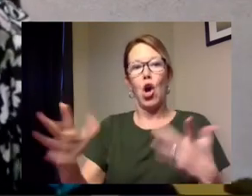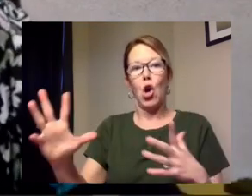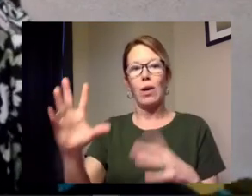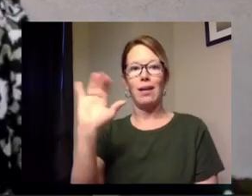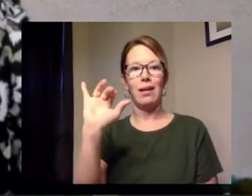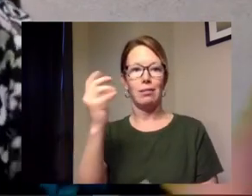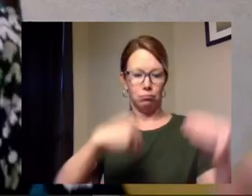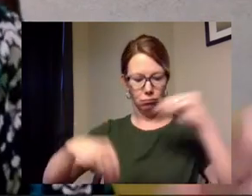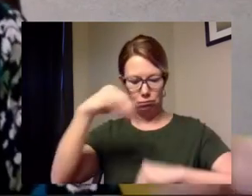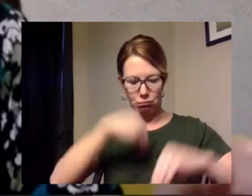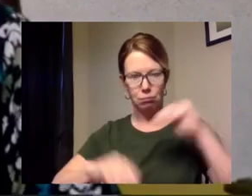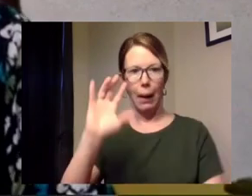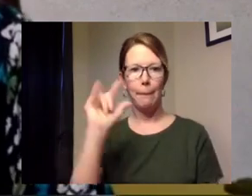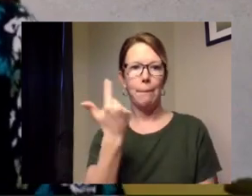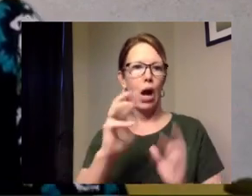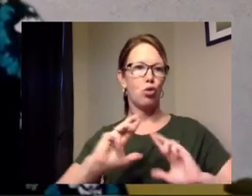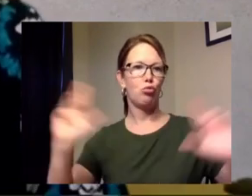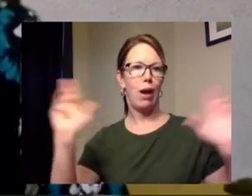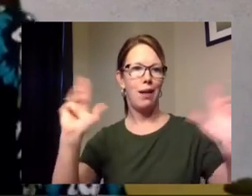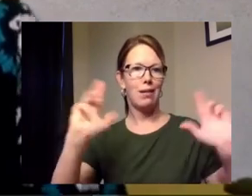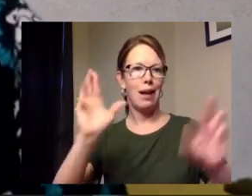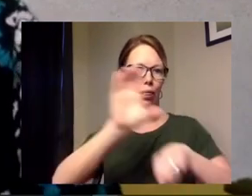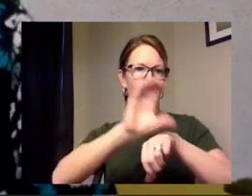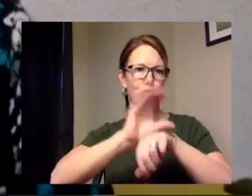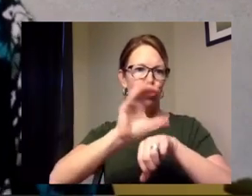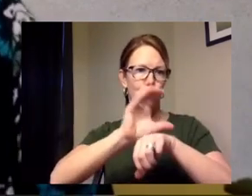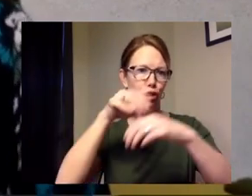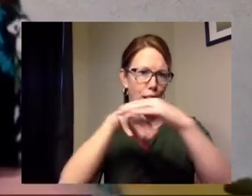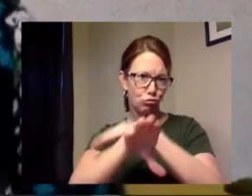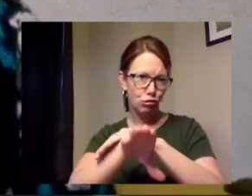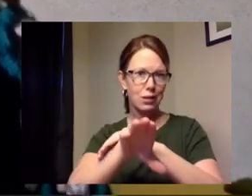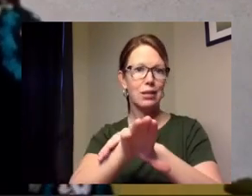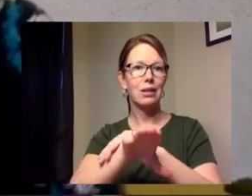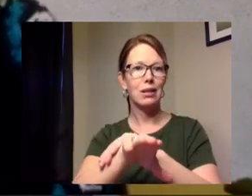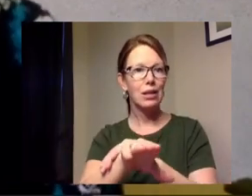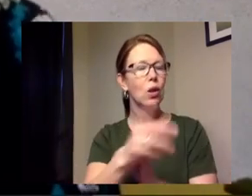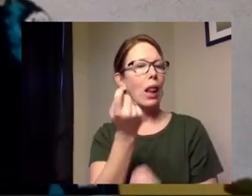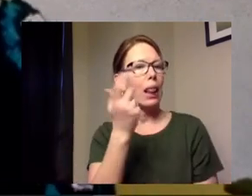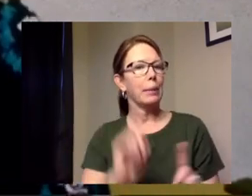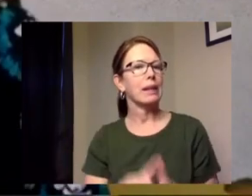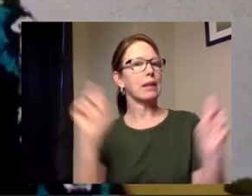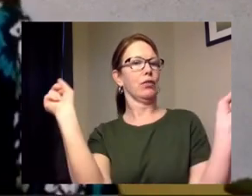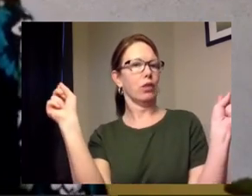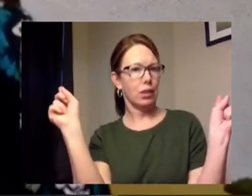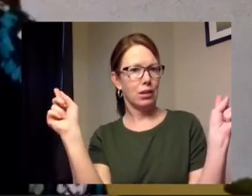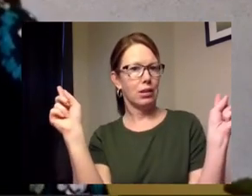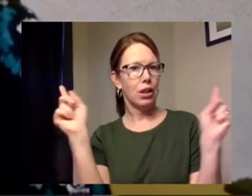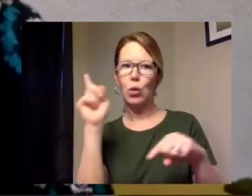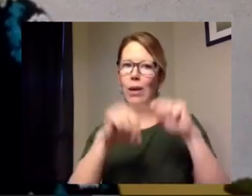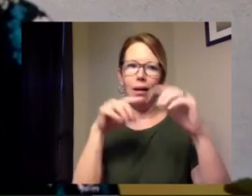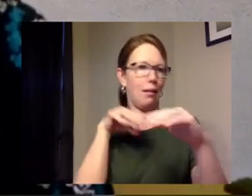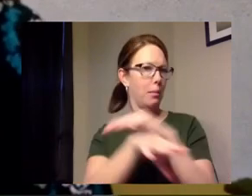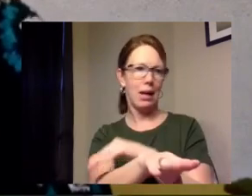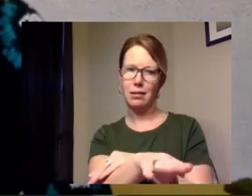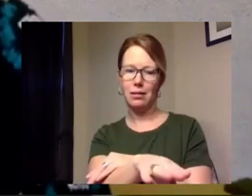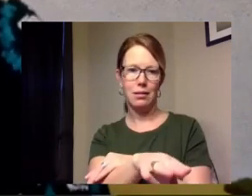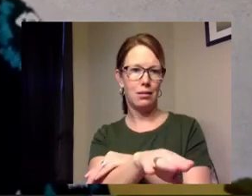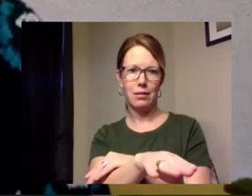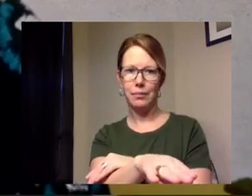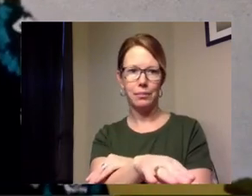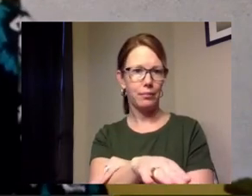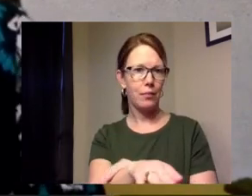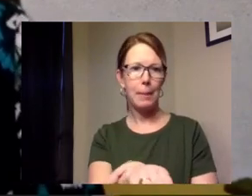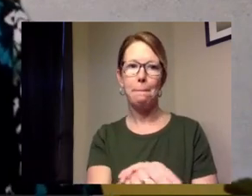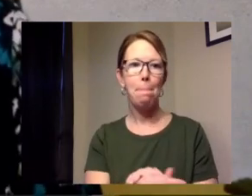food food at the church entrance way so it's a little different of a situation you can't come into the pantry to shop